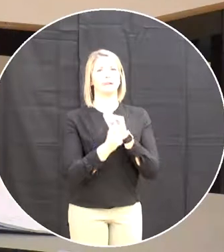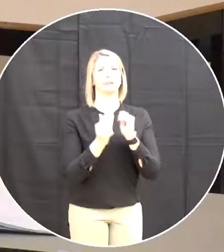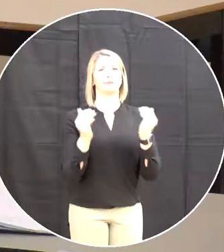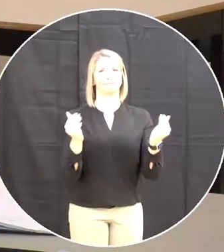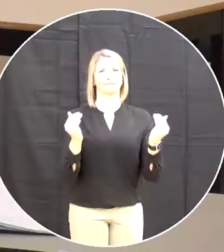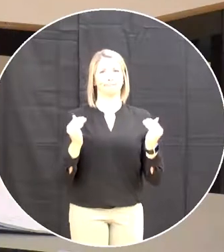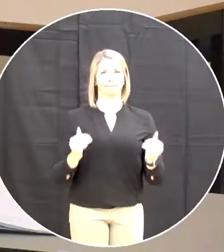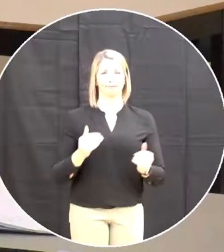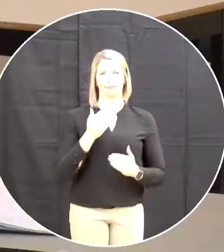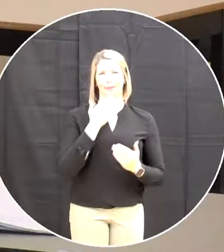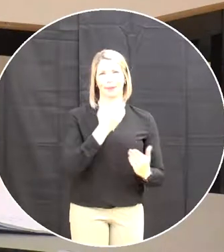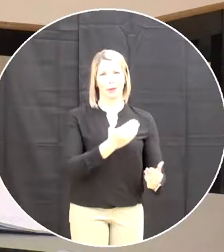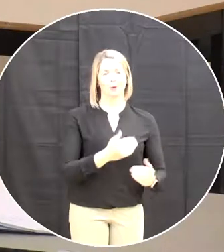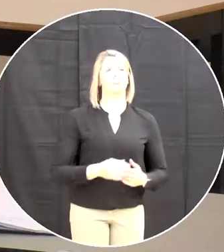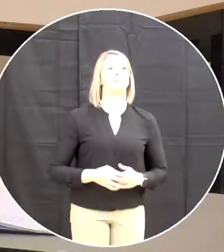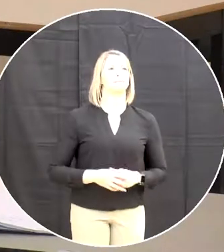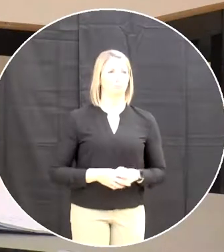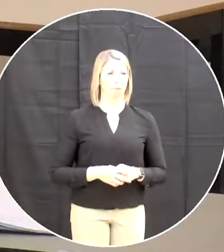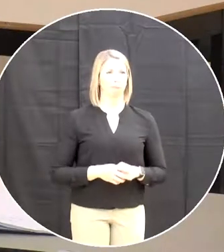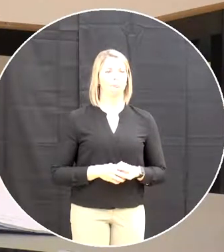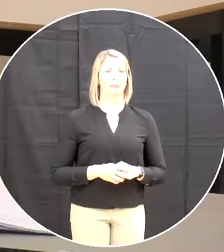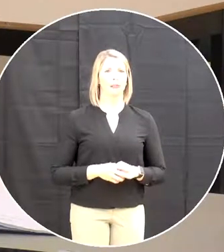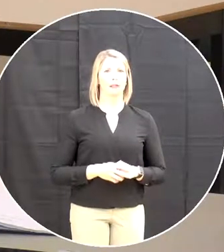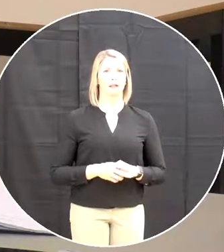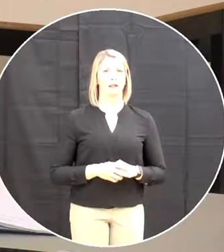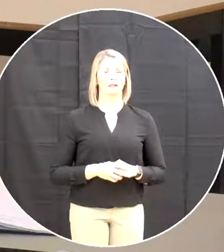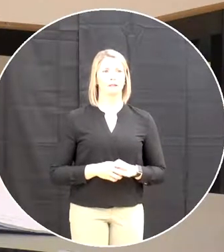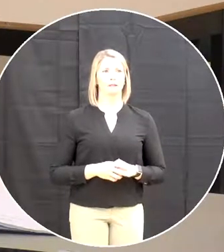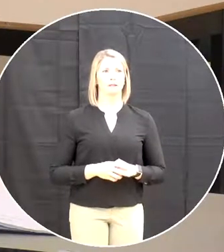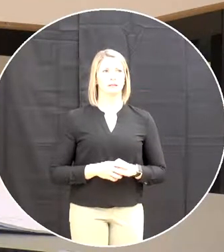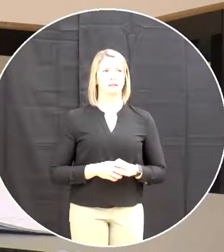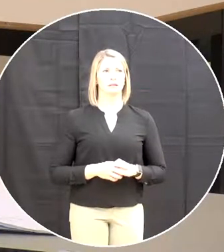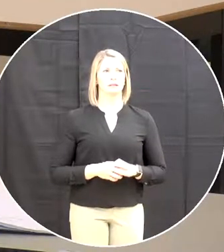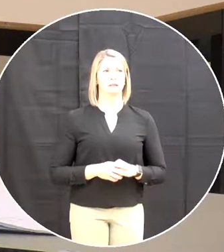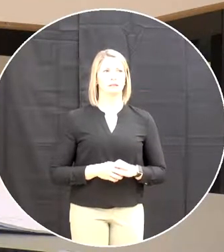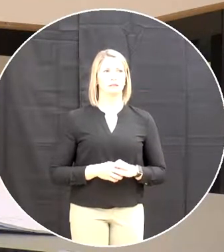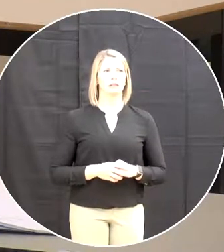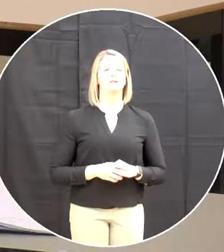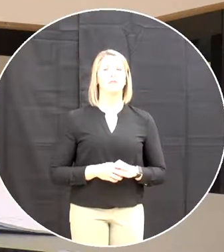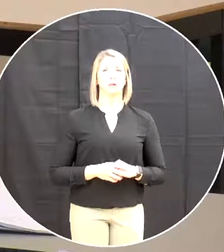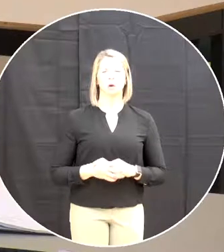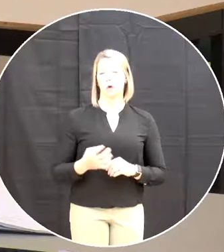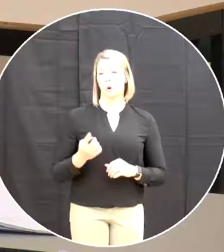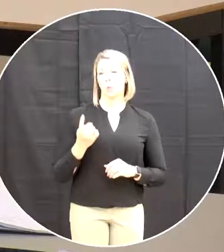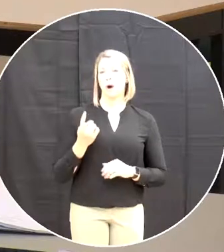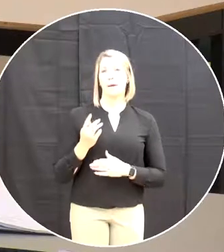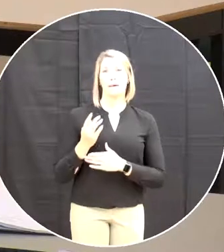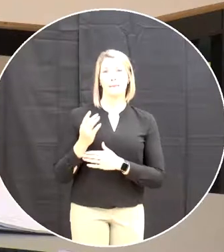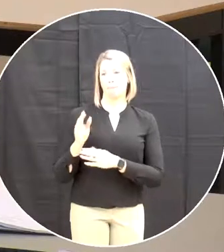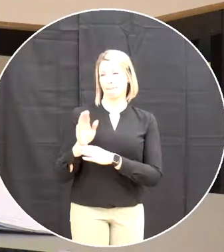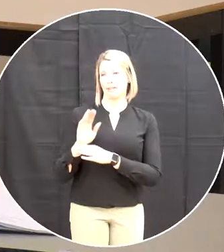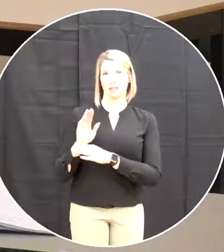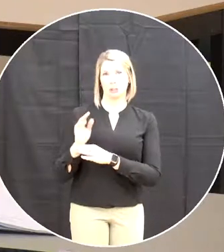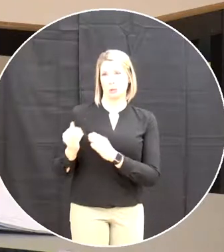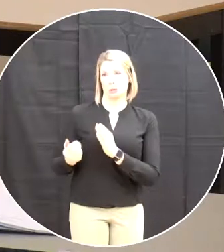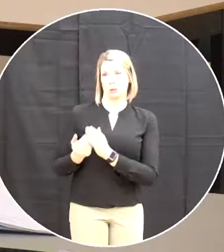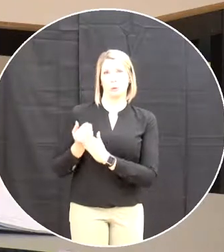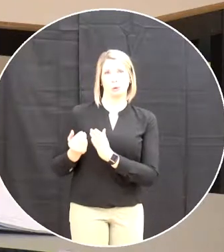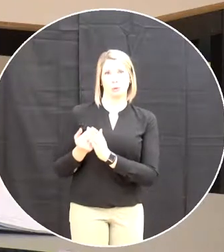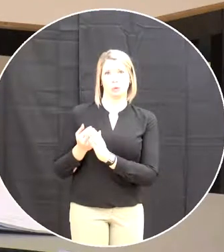one of the pieces there is a business arising piece that came out and it deals with Bayview